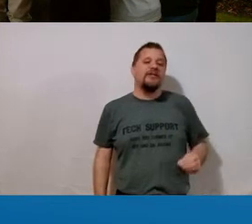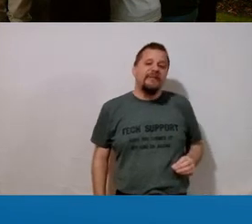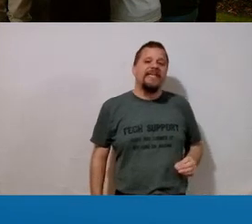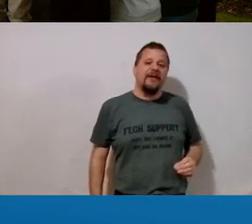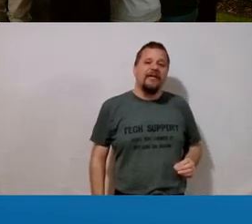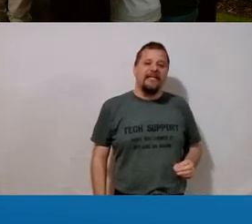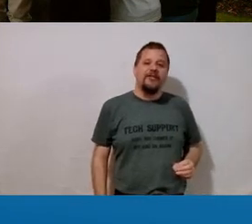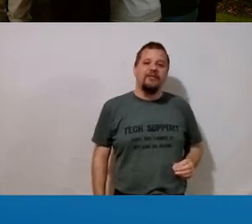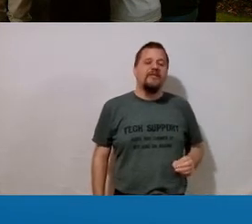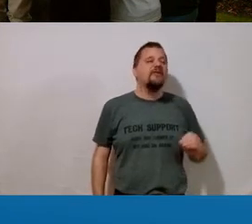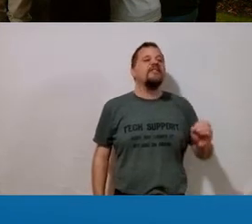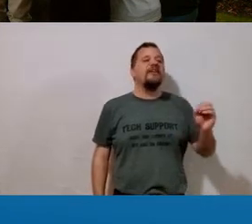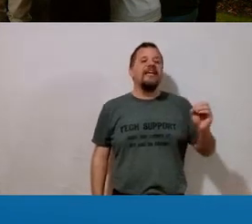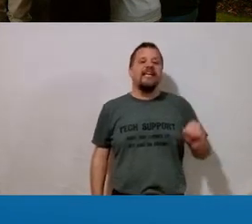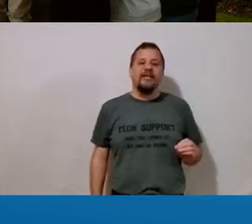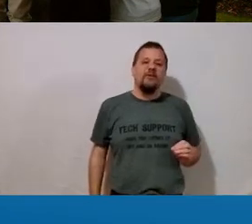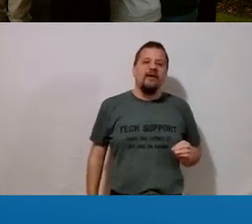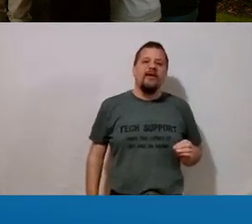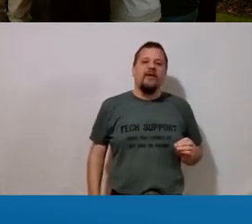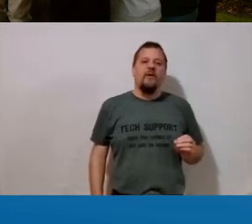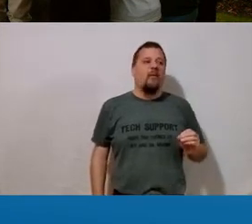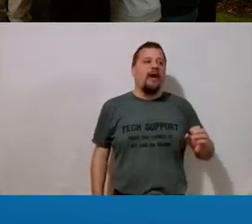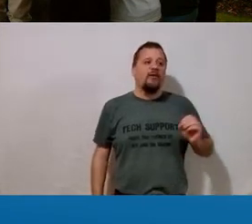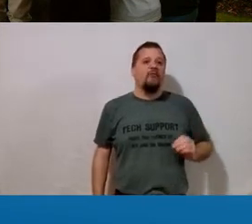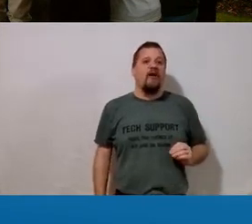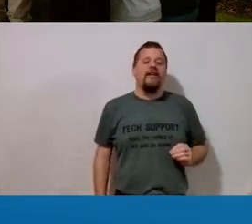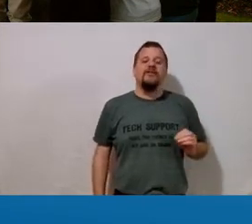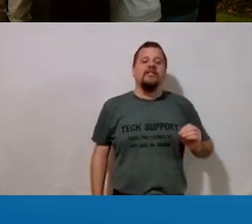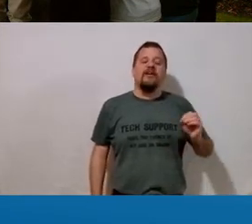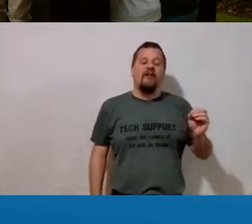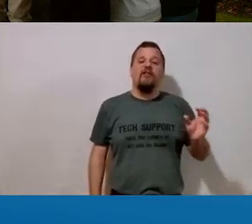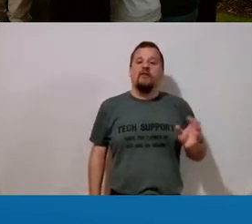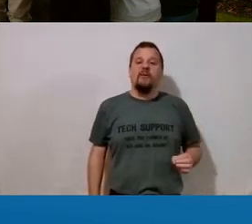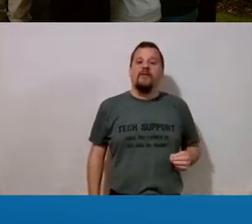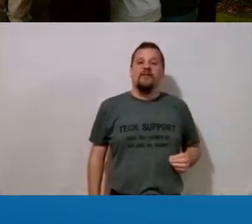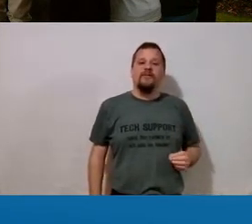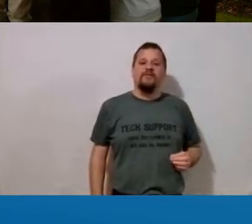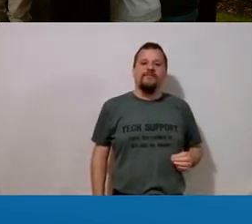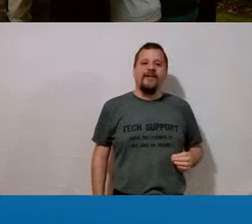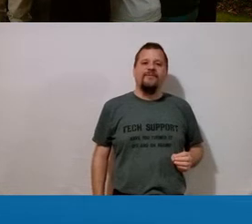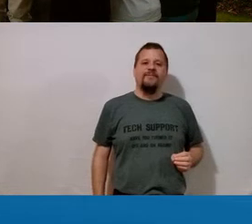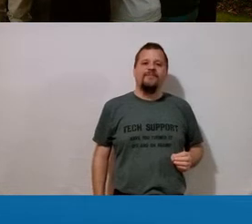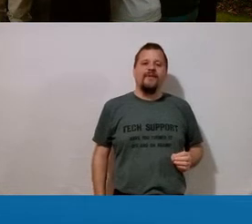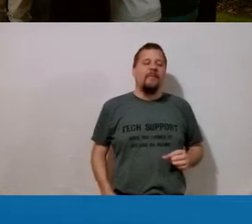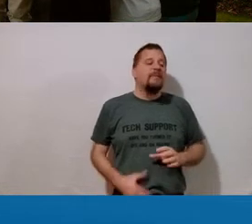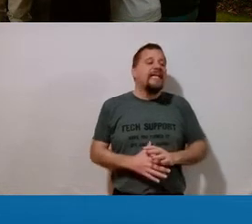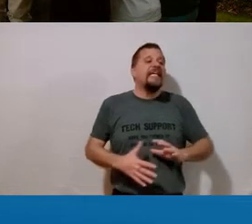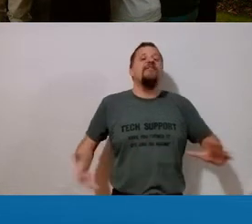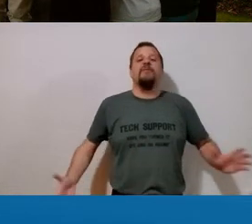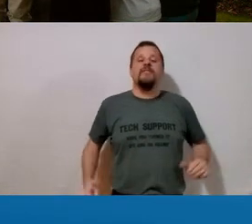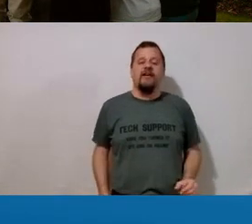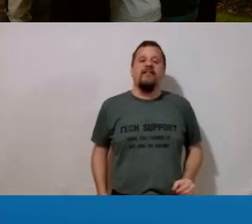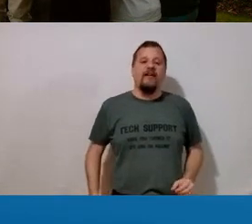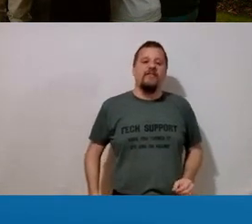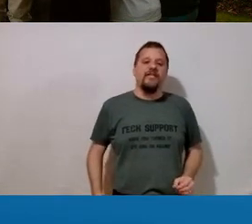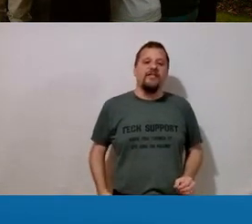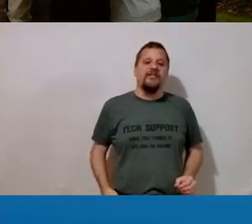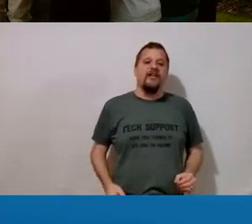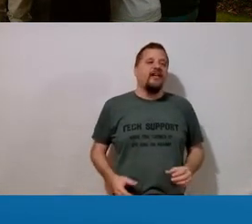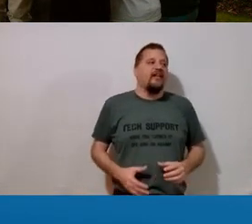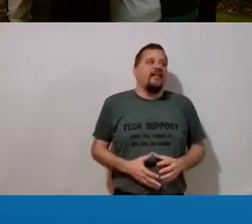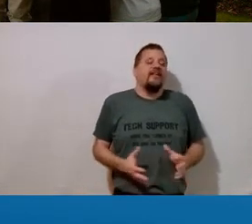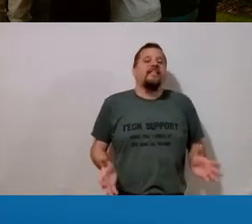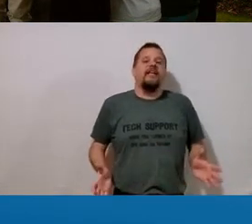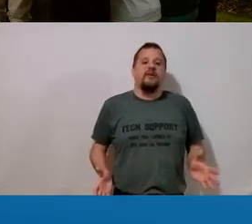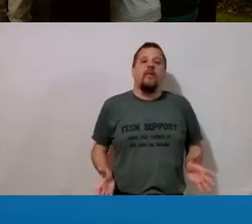he's going to start speaking out against you he's going to start telling you why you're wrong he's going to start arguing with you right immediately from the start of the